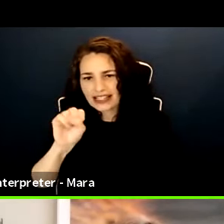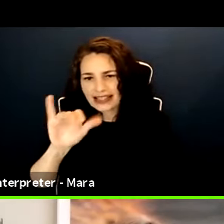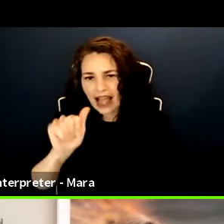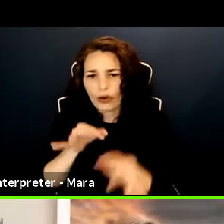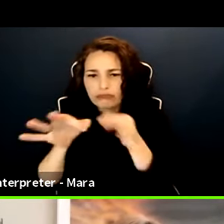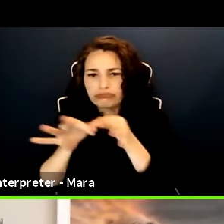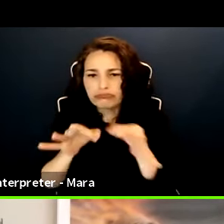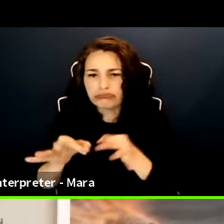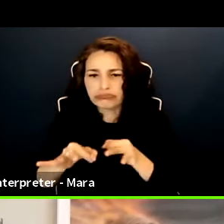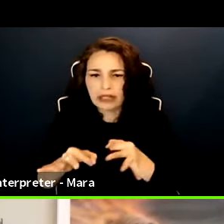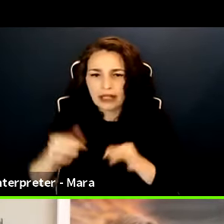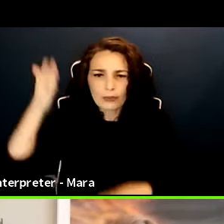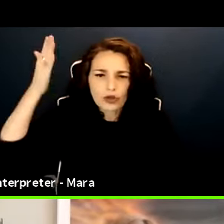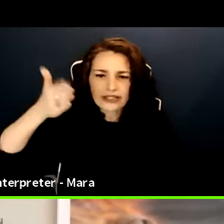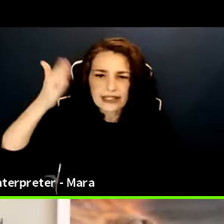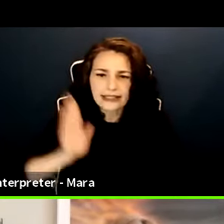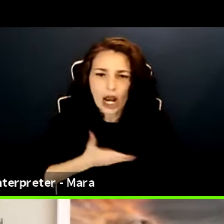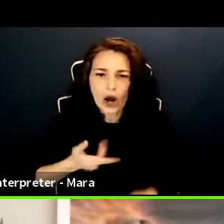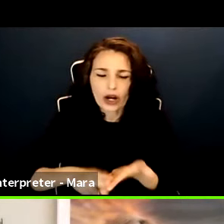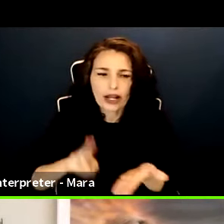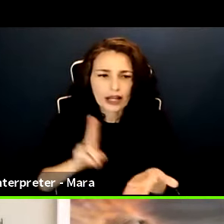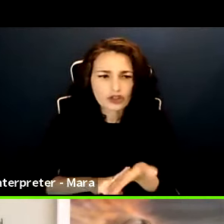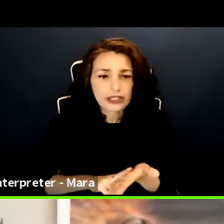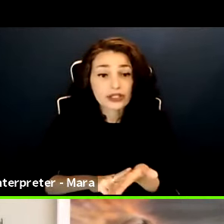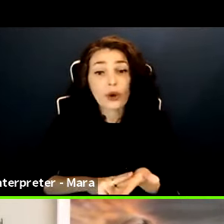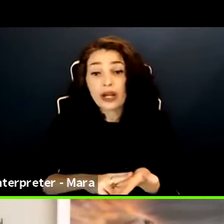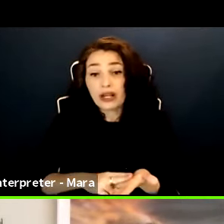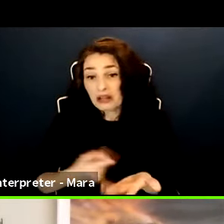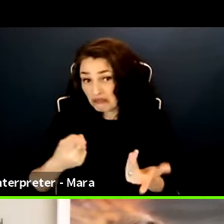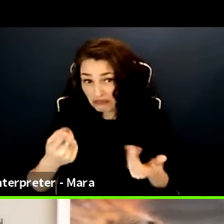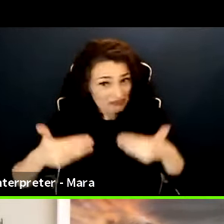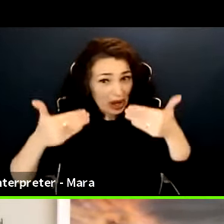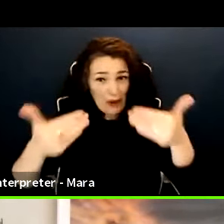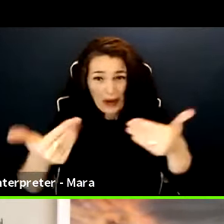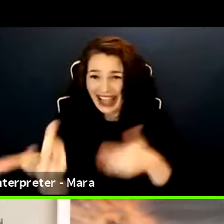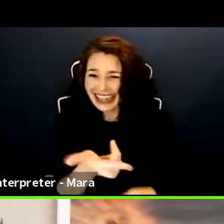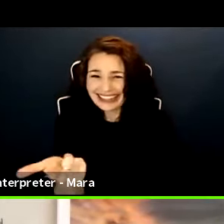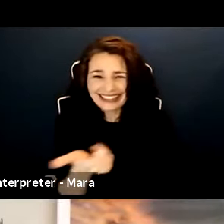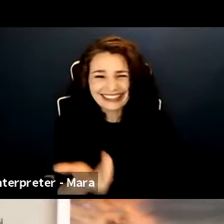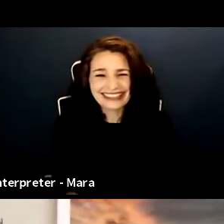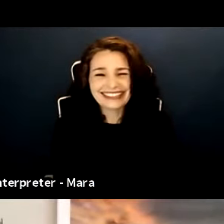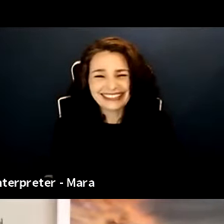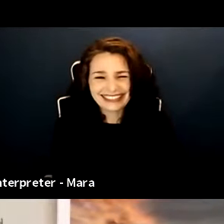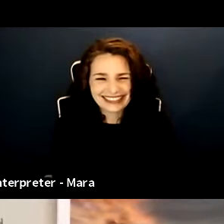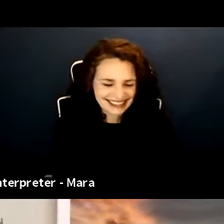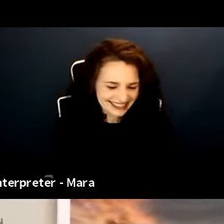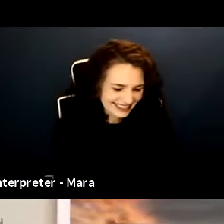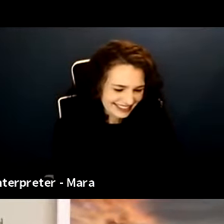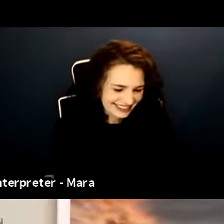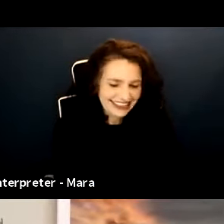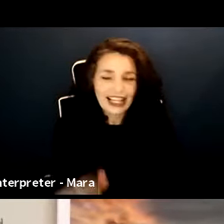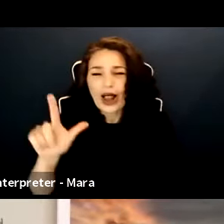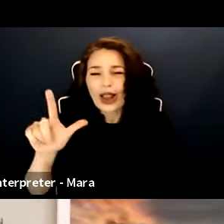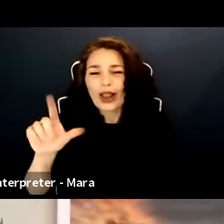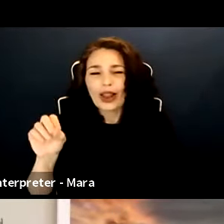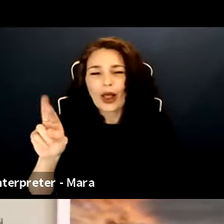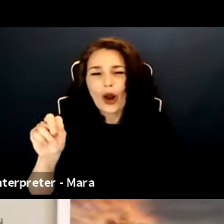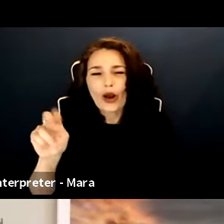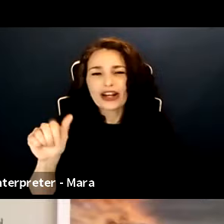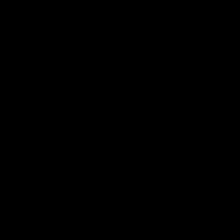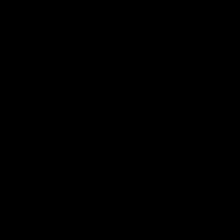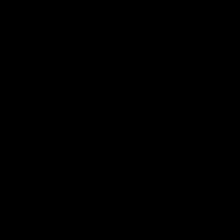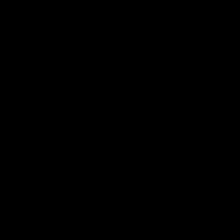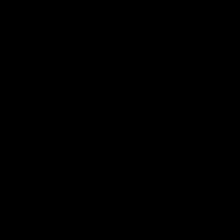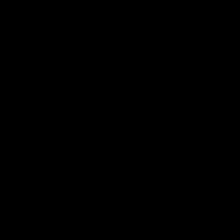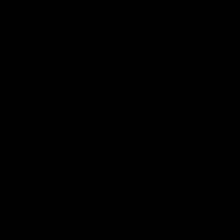before we jump into today's panel. So Jessica and Lorna, take it away. Thank you, Stacey. Thank you, everybody. Kamala,